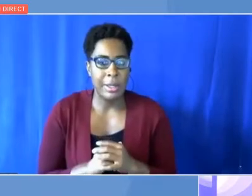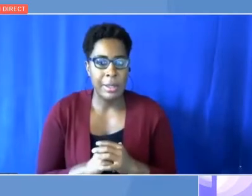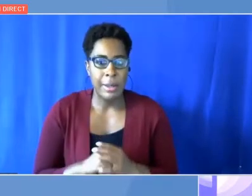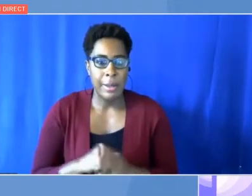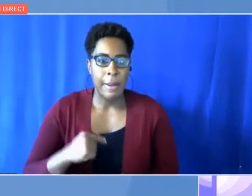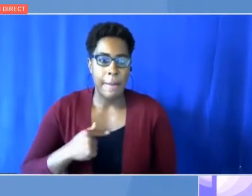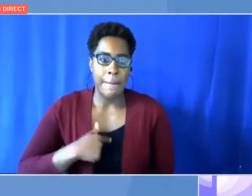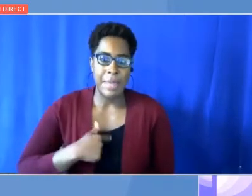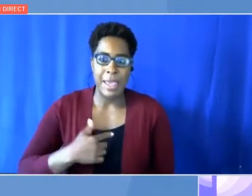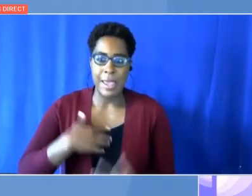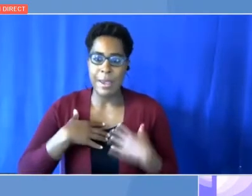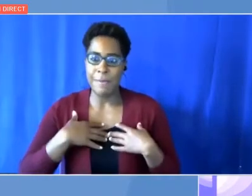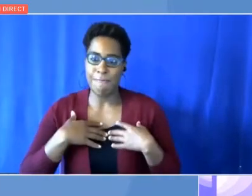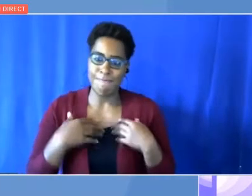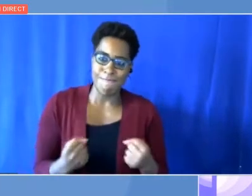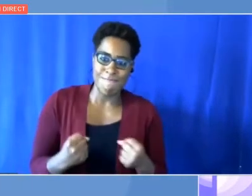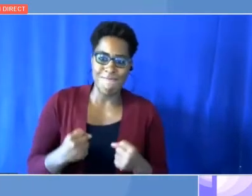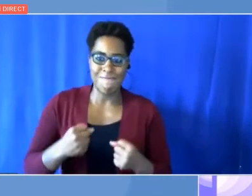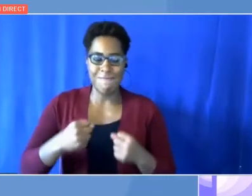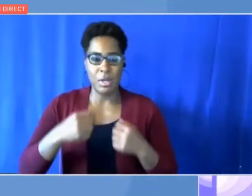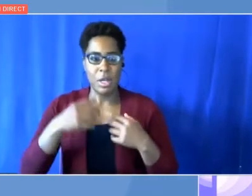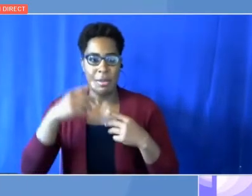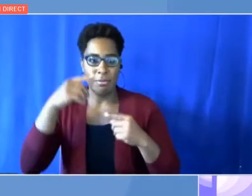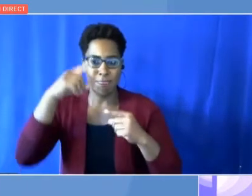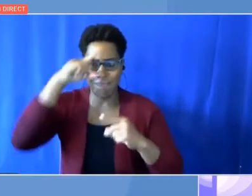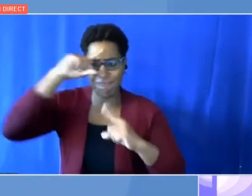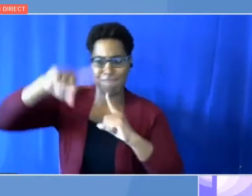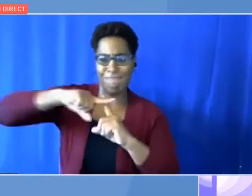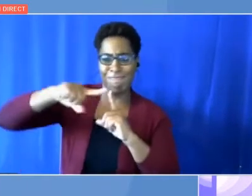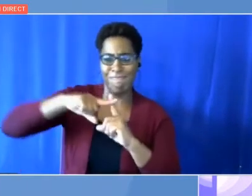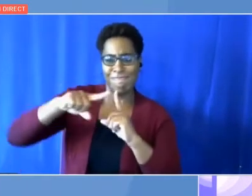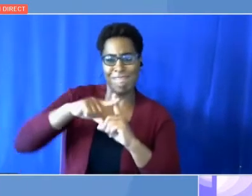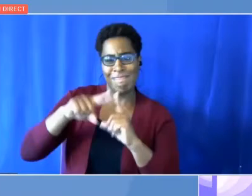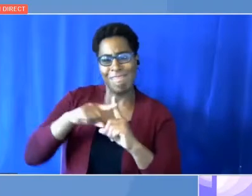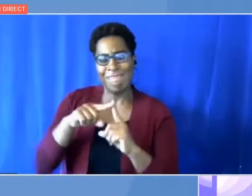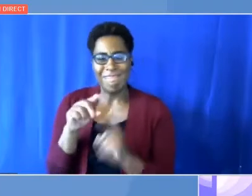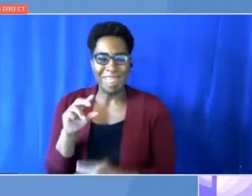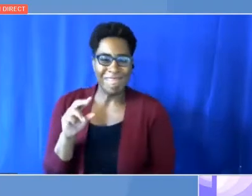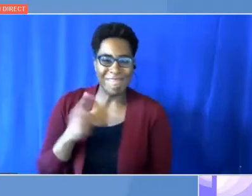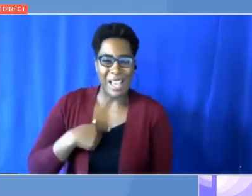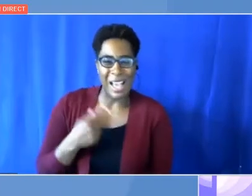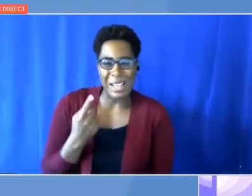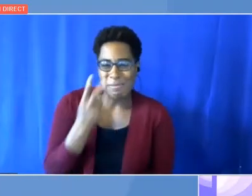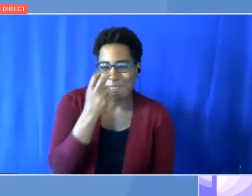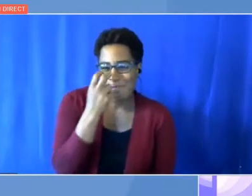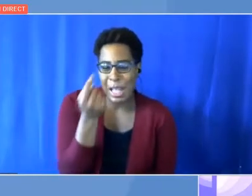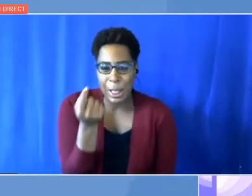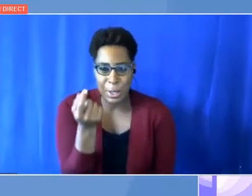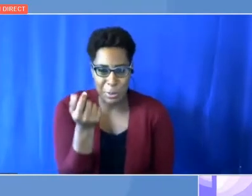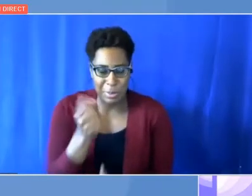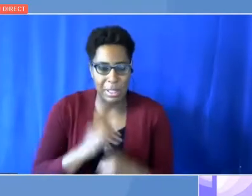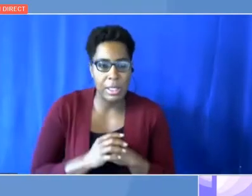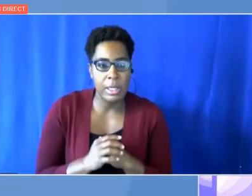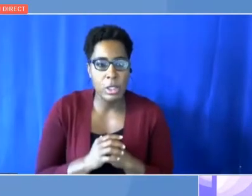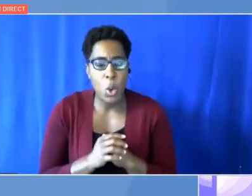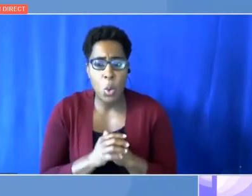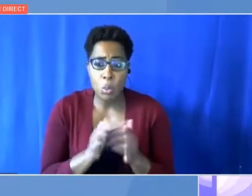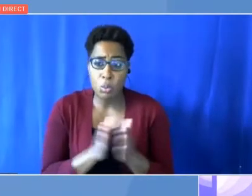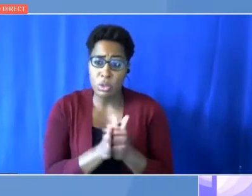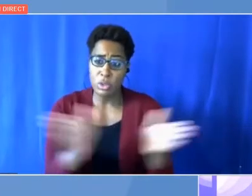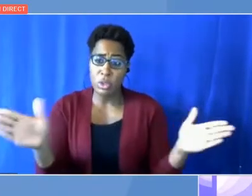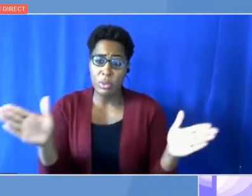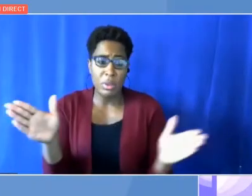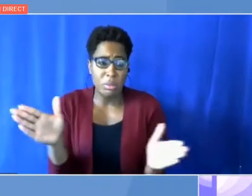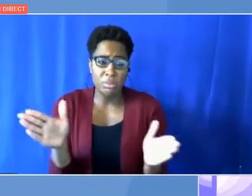that is coming. And I will explain why. So, in general, there is no doubt where we are going. No